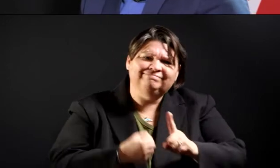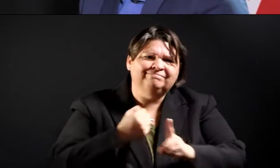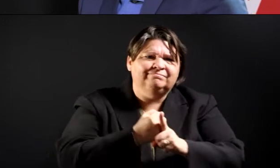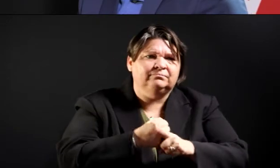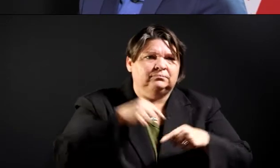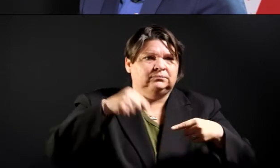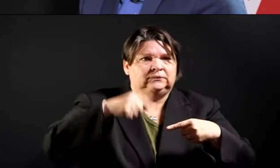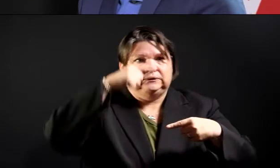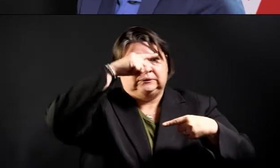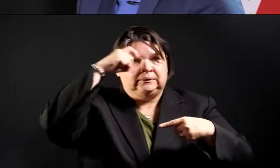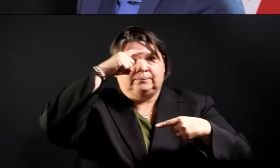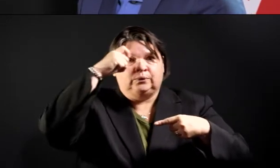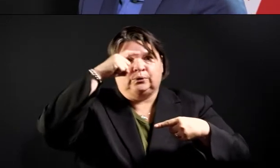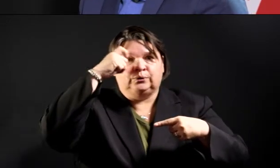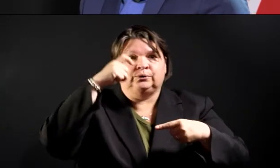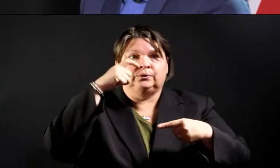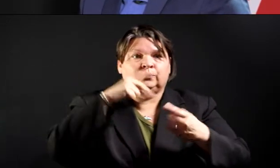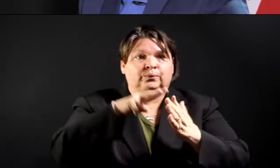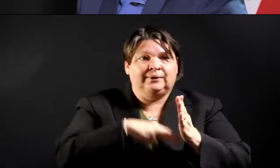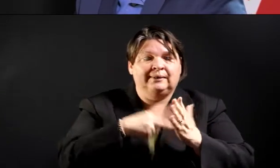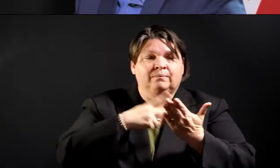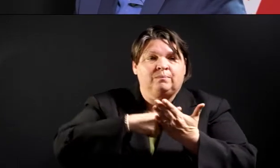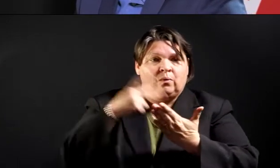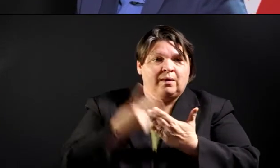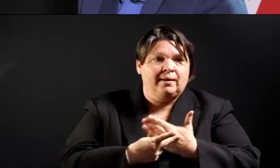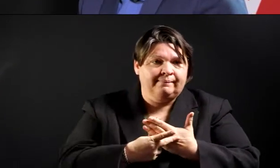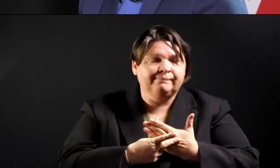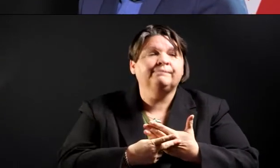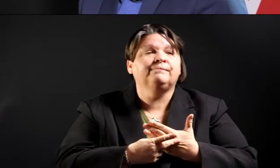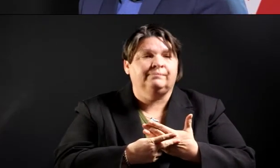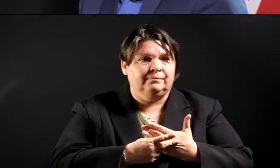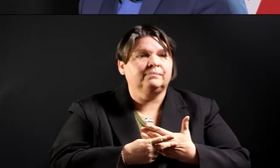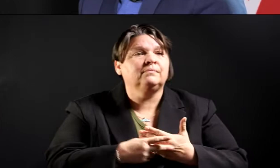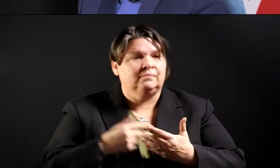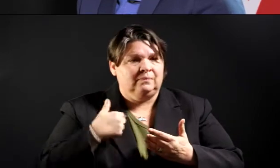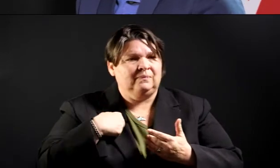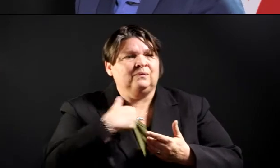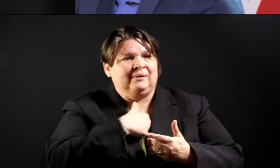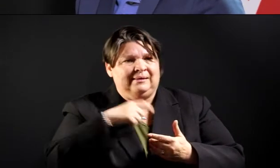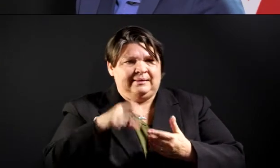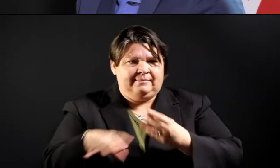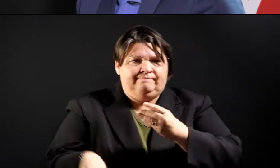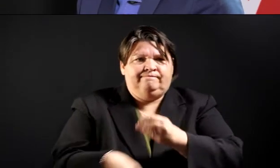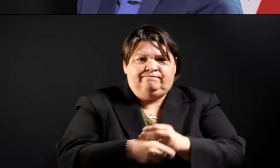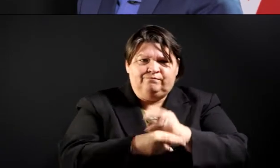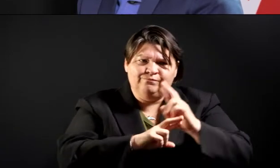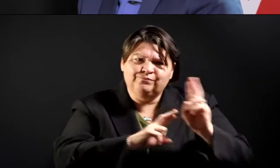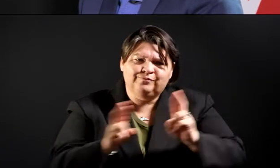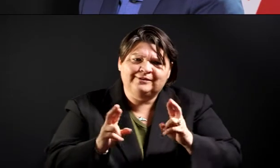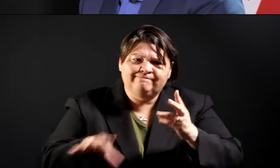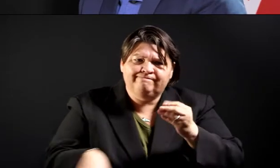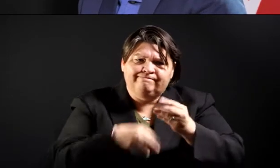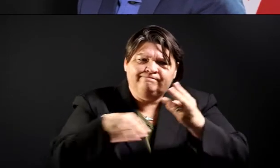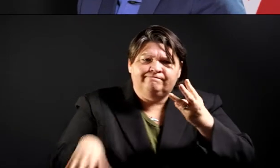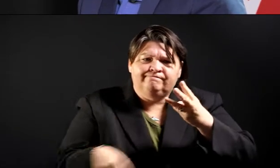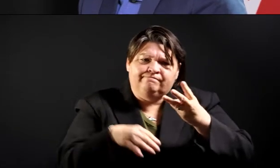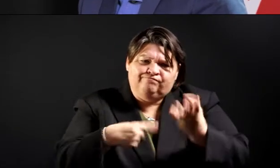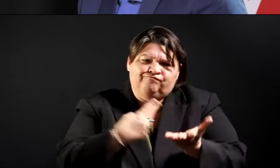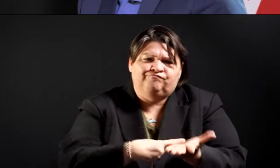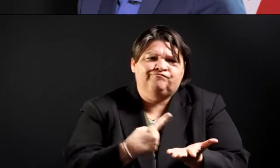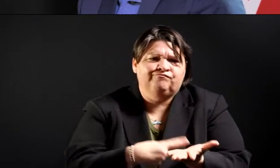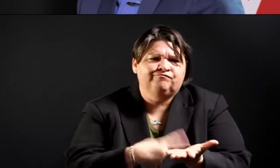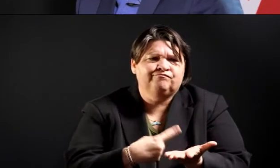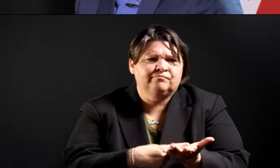Right now, we're going to be putting that on our agenda of things to do, to look at specifically, and have our